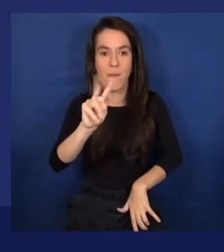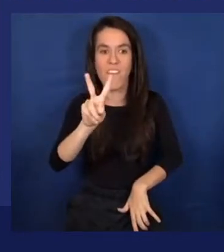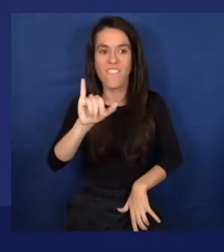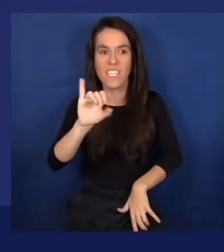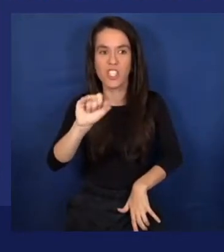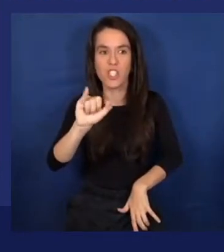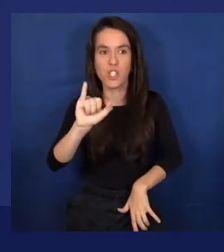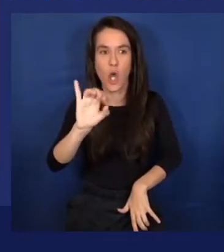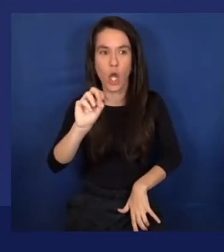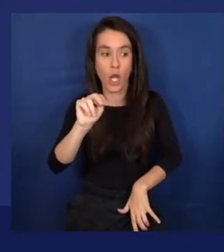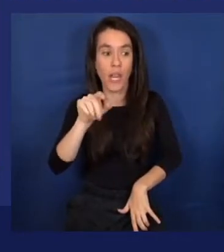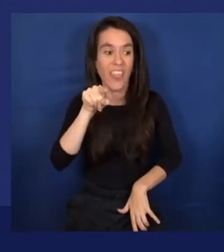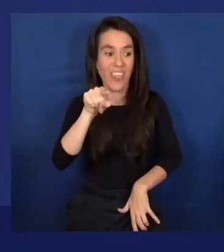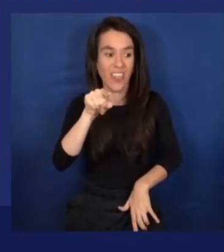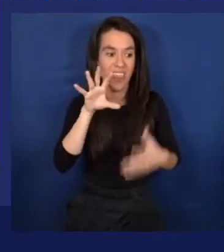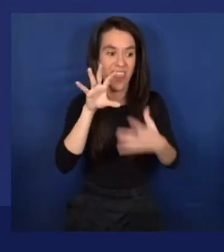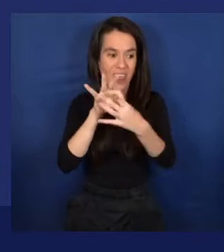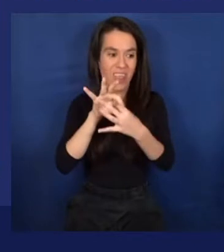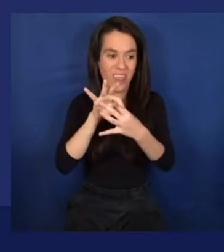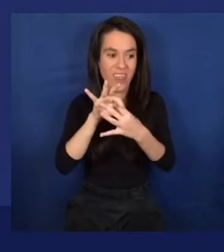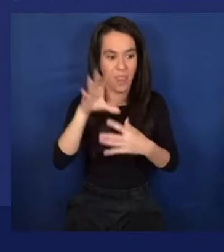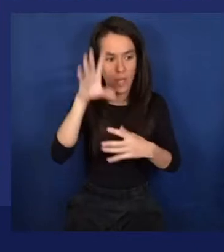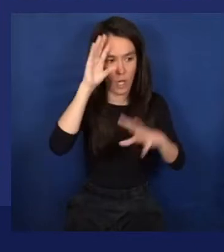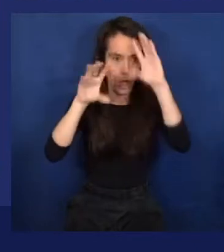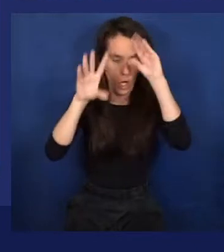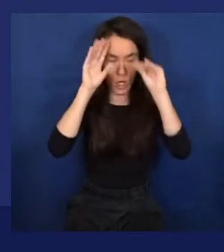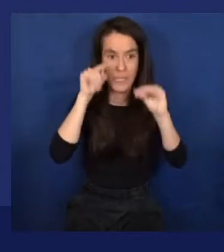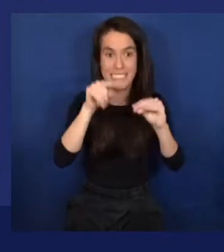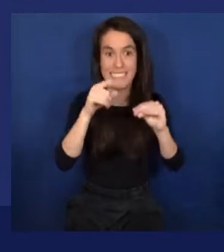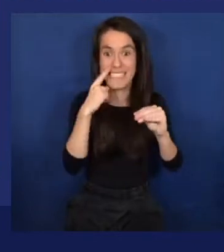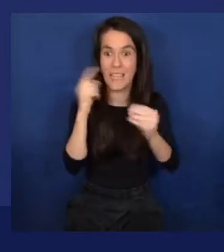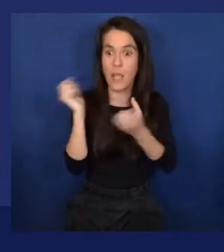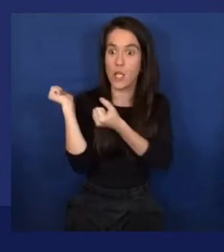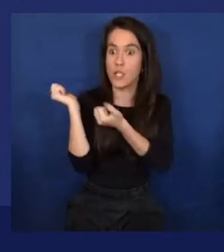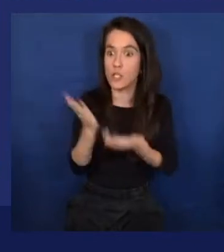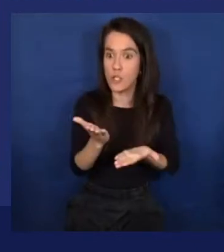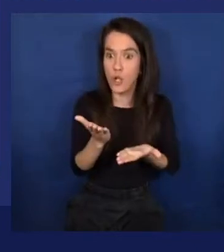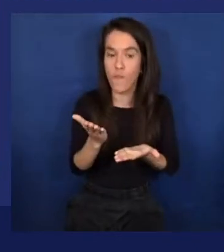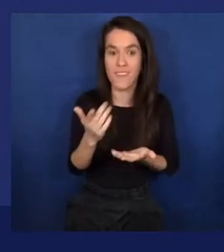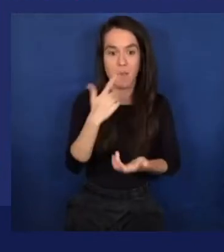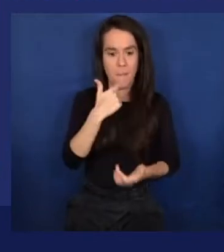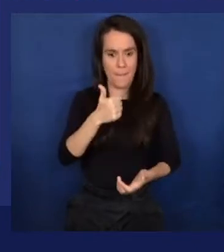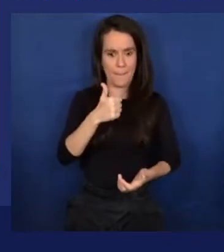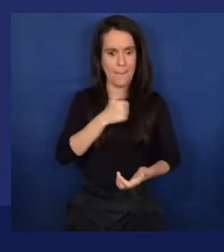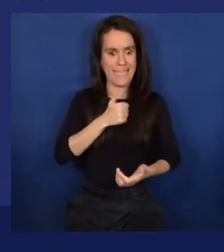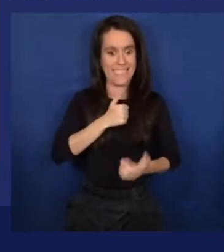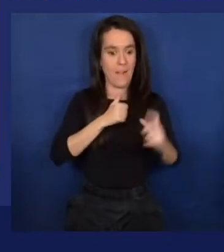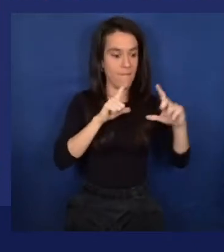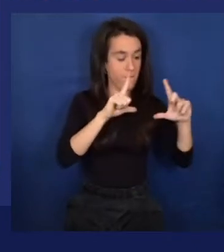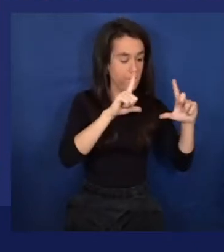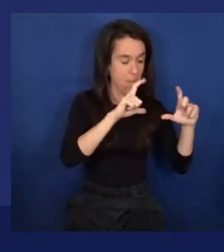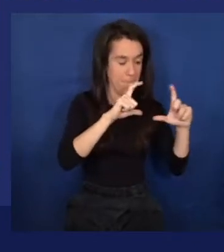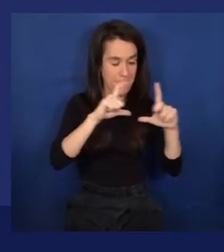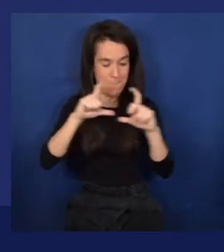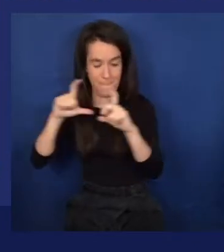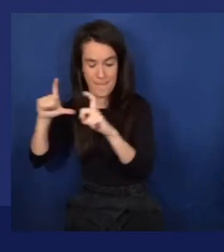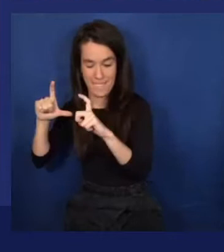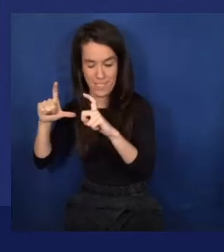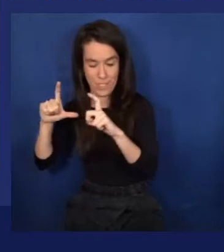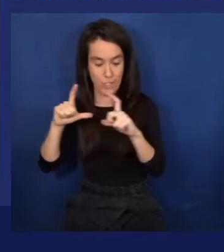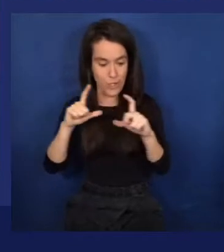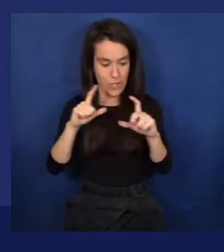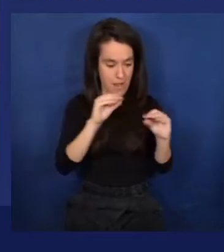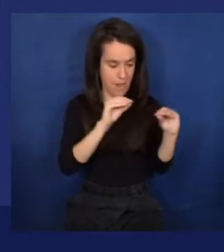of the services where you can actually use your own images, train your own model,